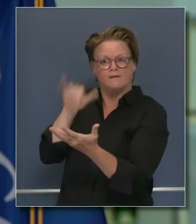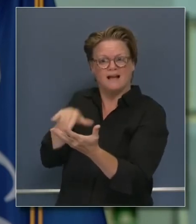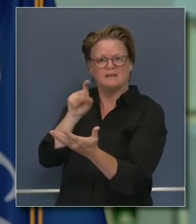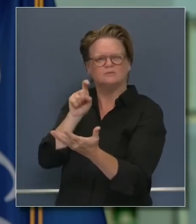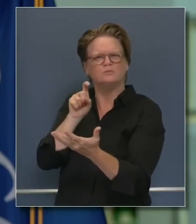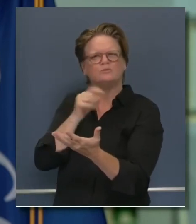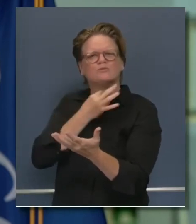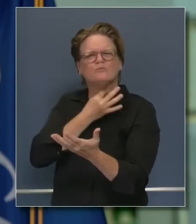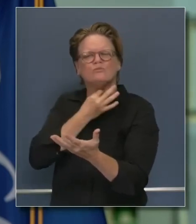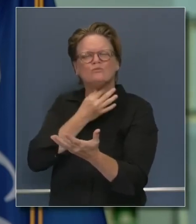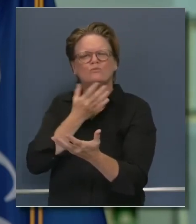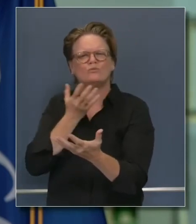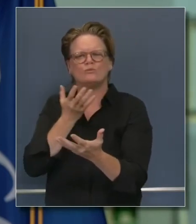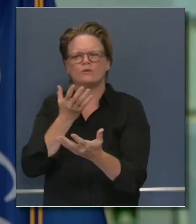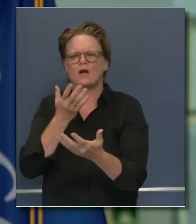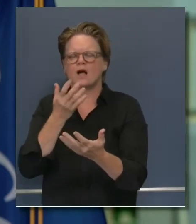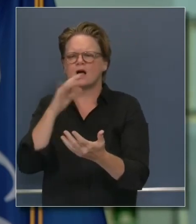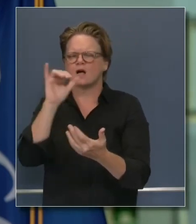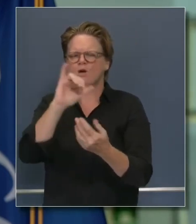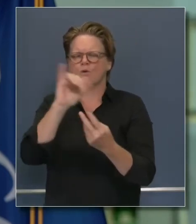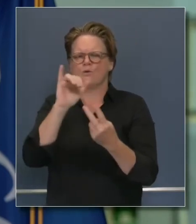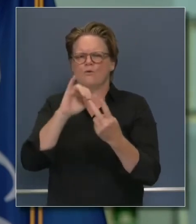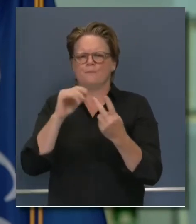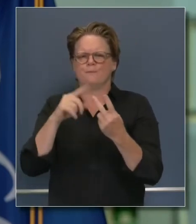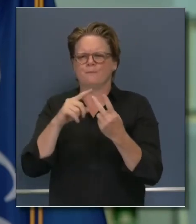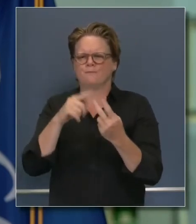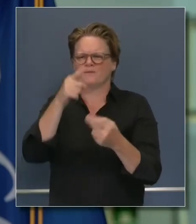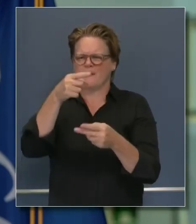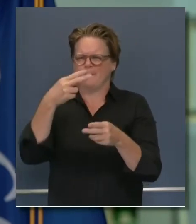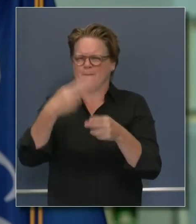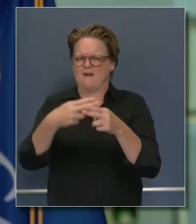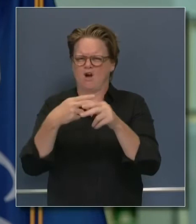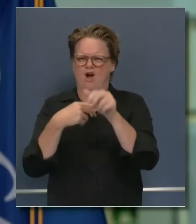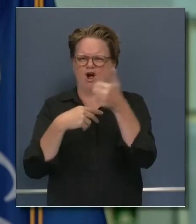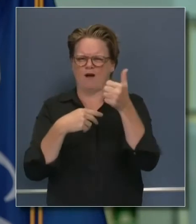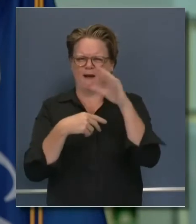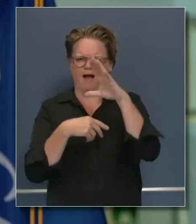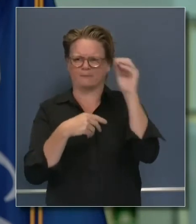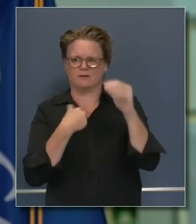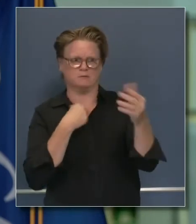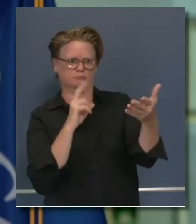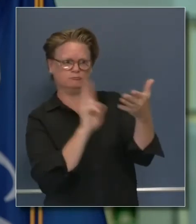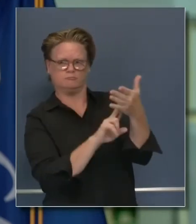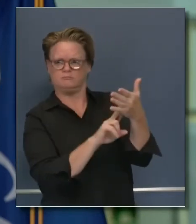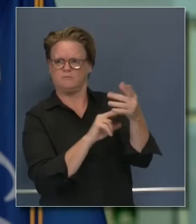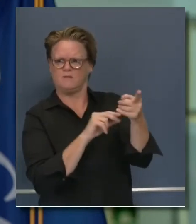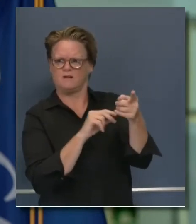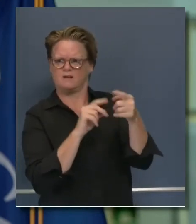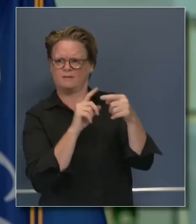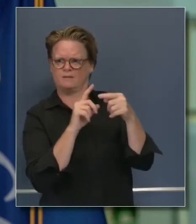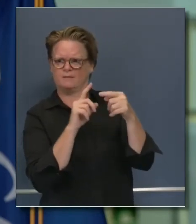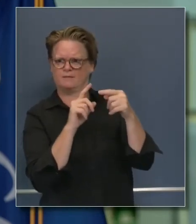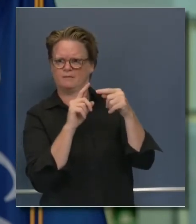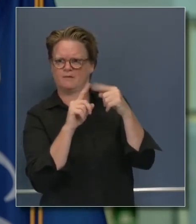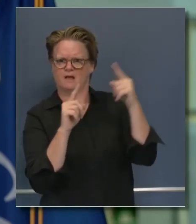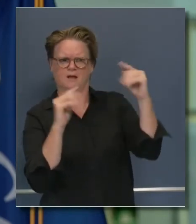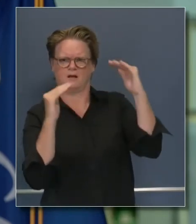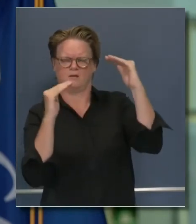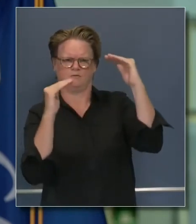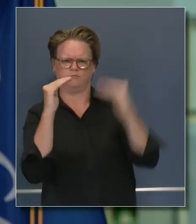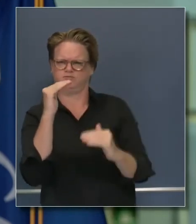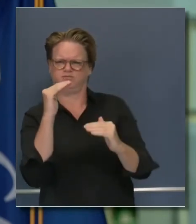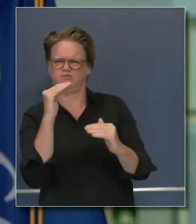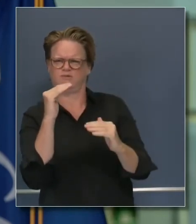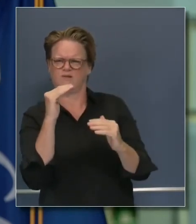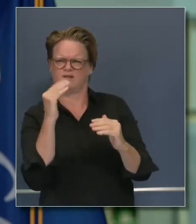overall cost that you mentioned? And can you also explain that, it's not like you might have been saying that this will lower costs for